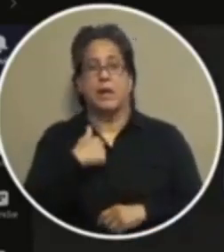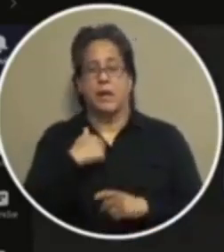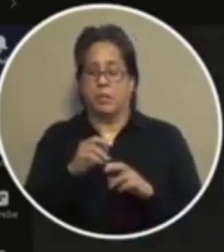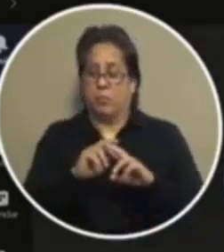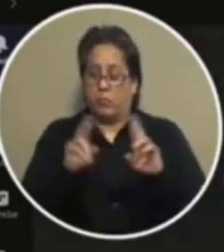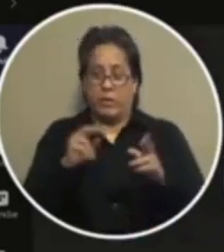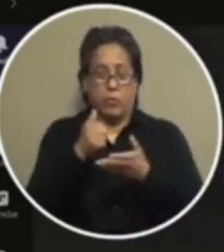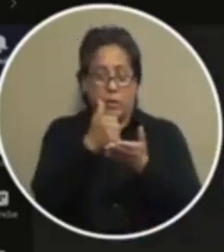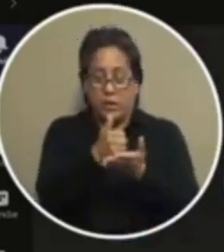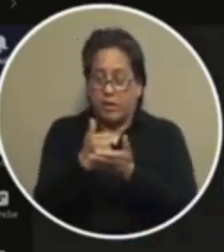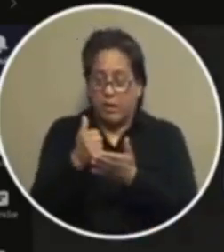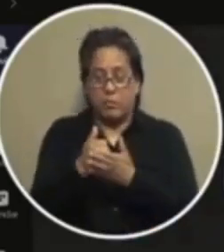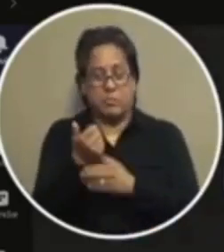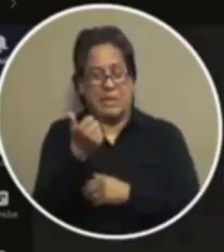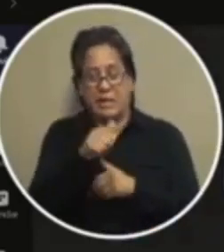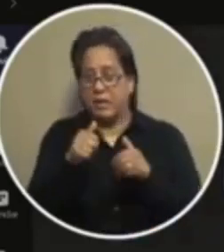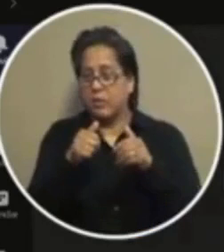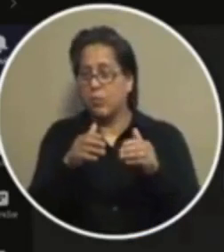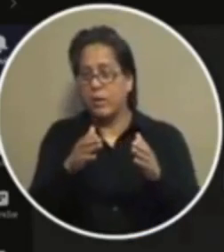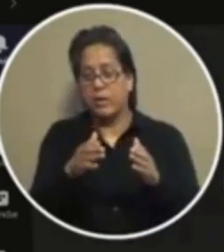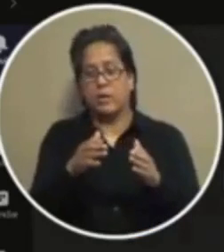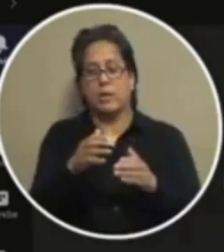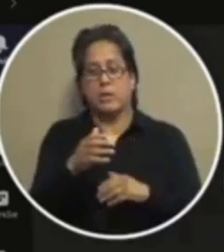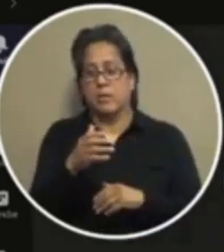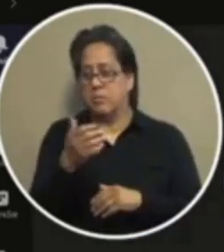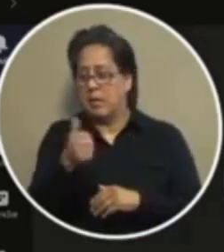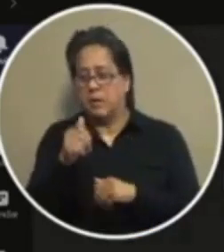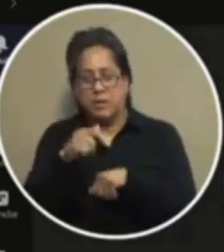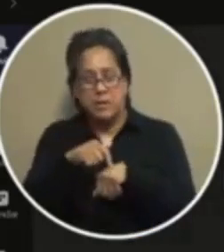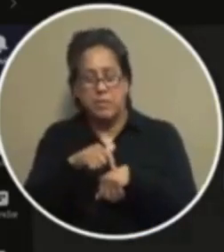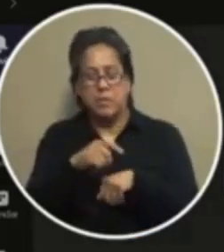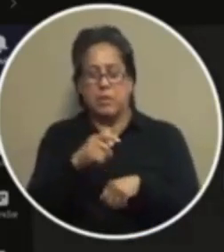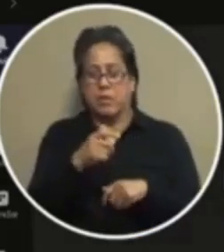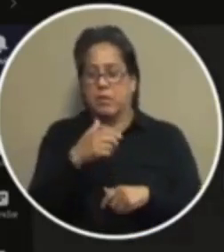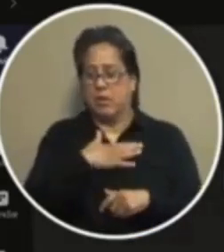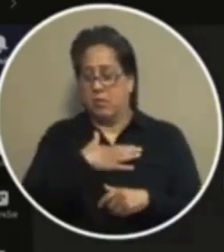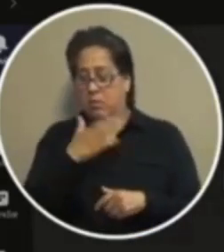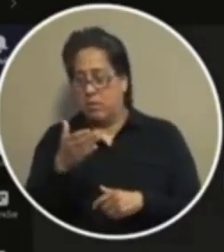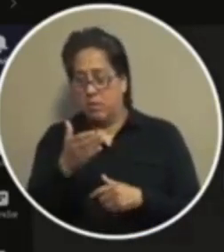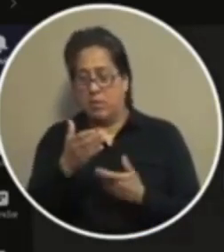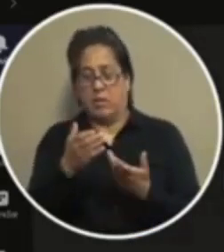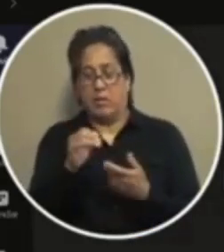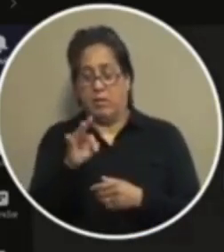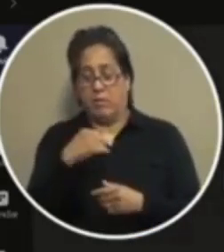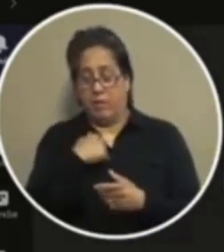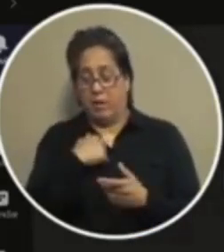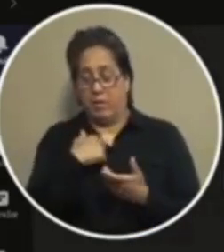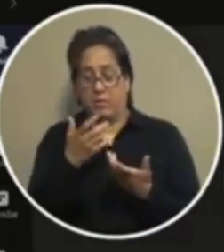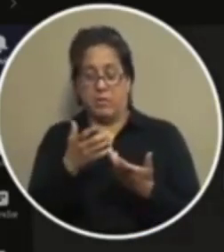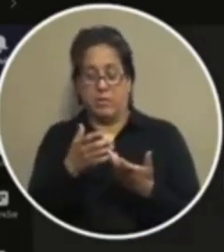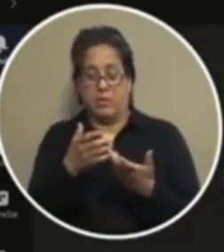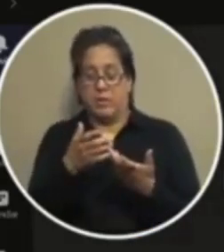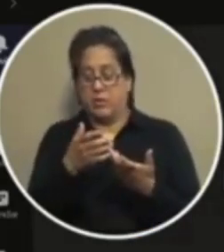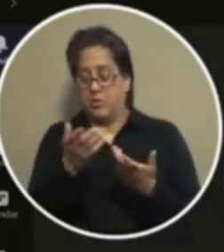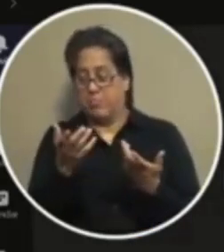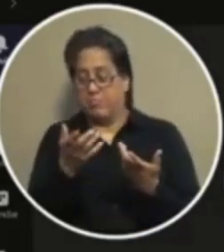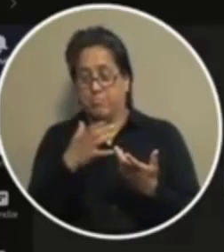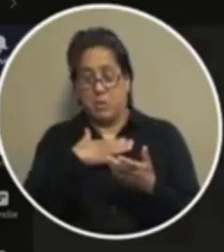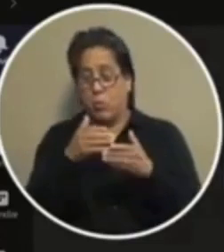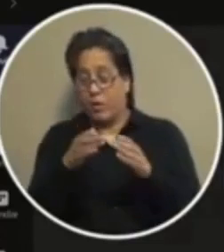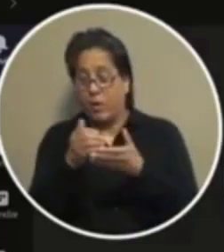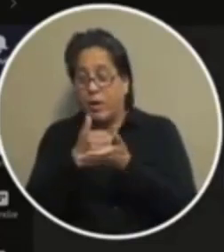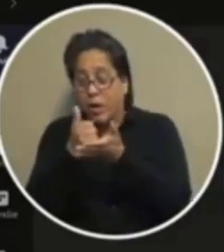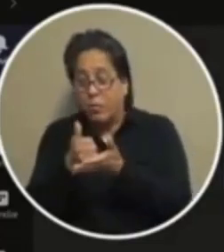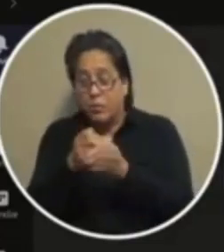ready to help in any way shape or form uh if if if the way i can help is by getting out of the way and letting smarter people figure it out then then